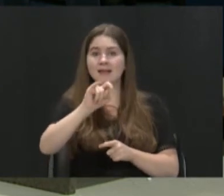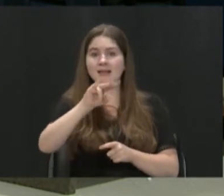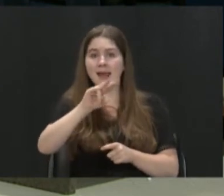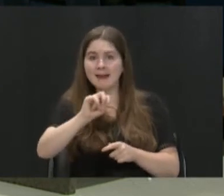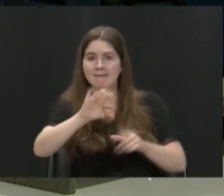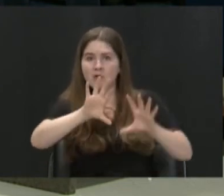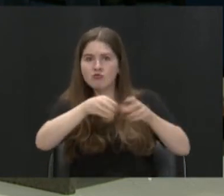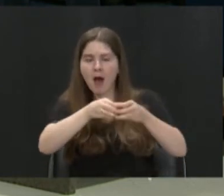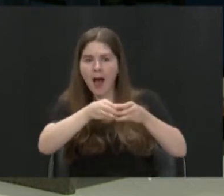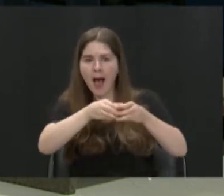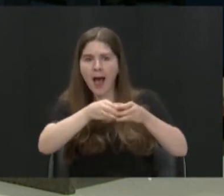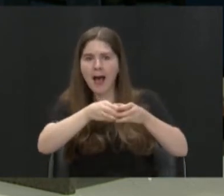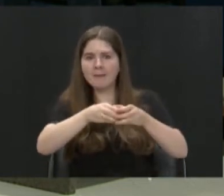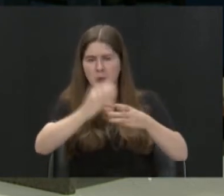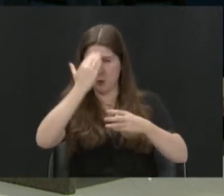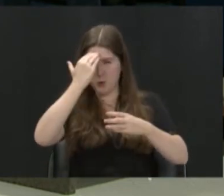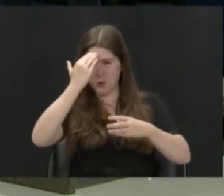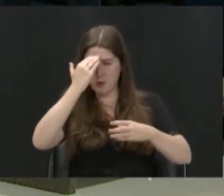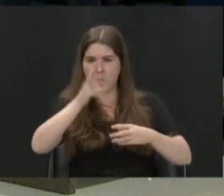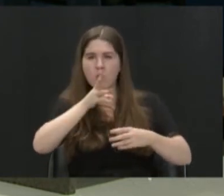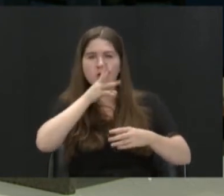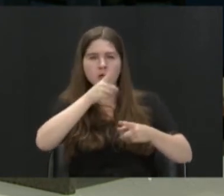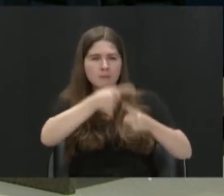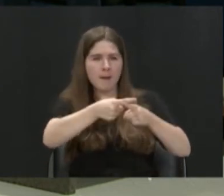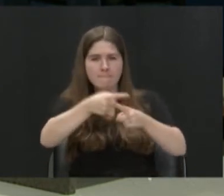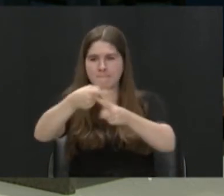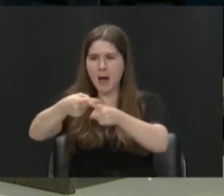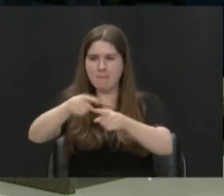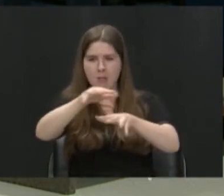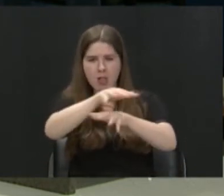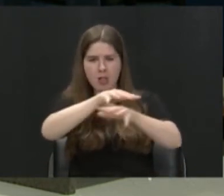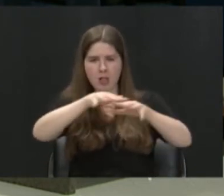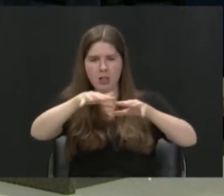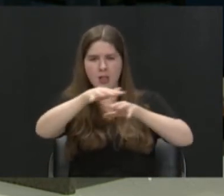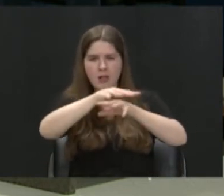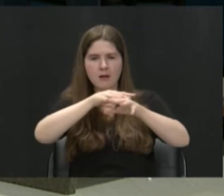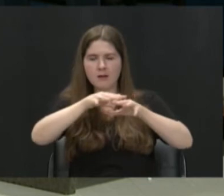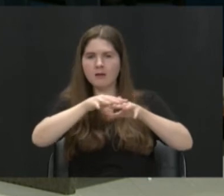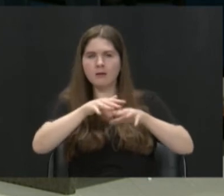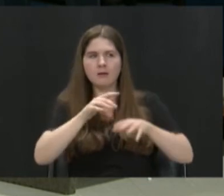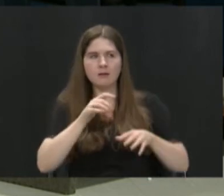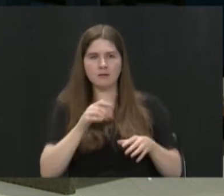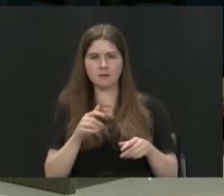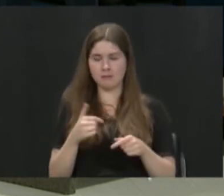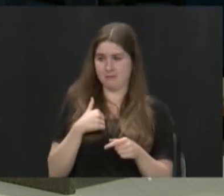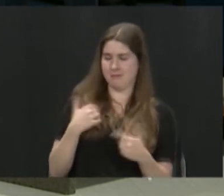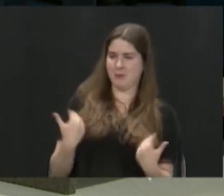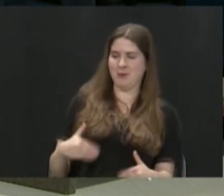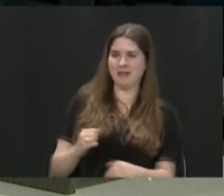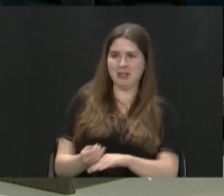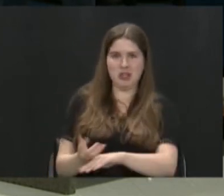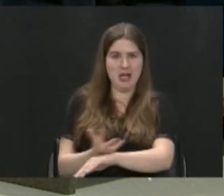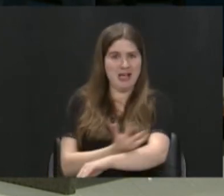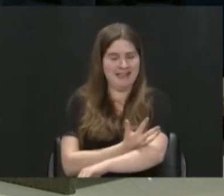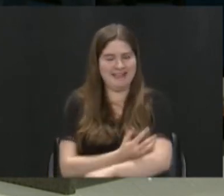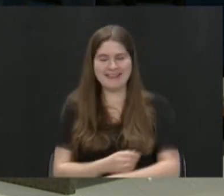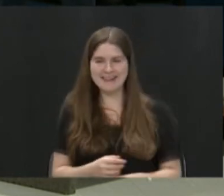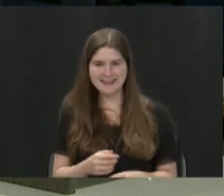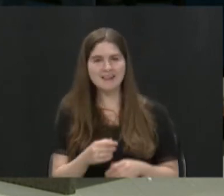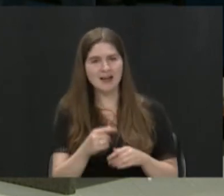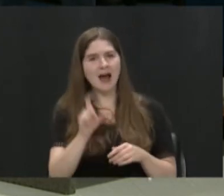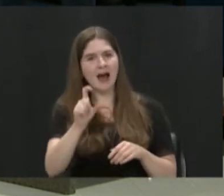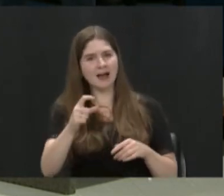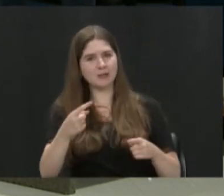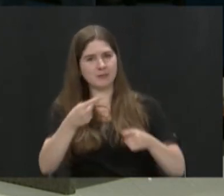there was so much crossing here that it couldn't necessarily be... I just got chills. It had to be a crossing